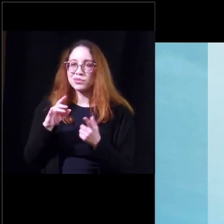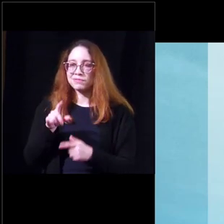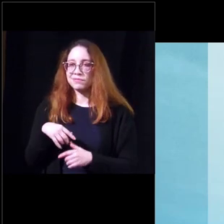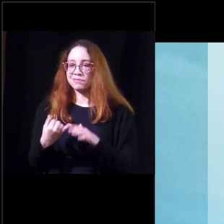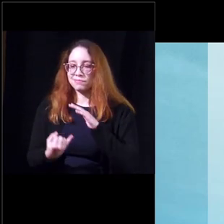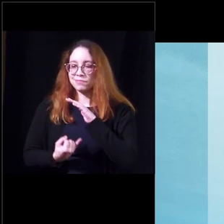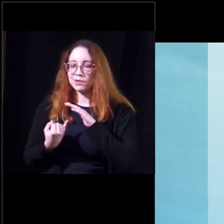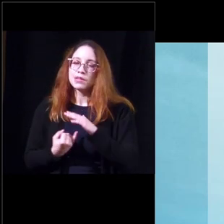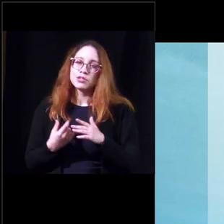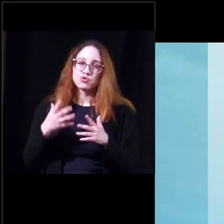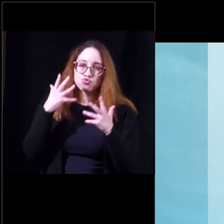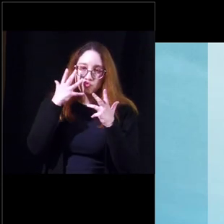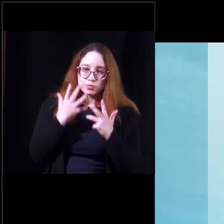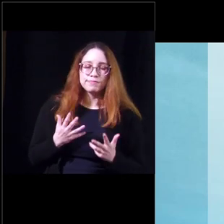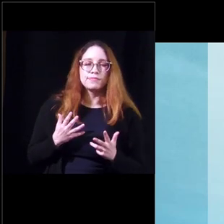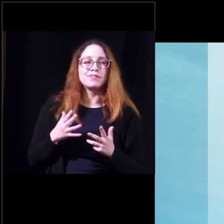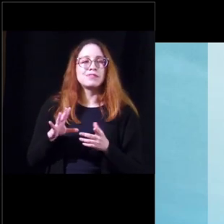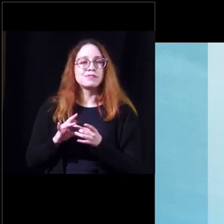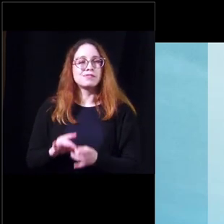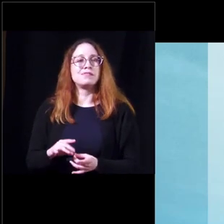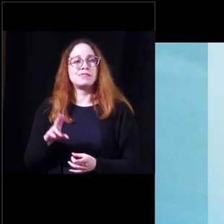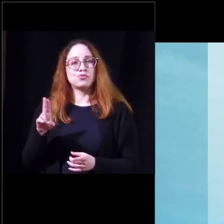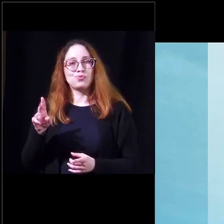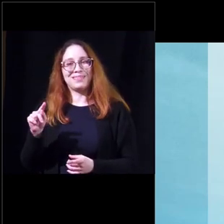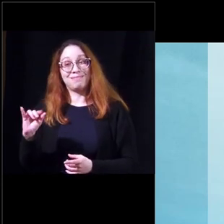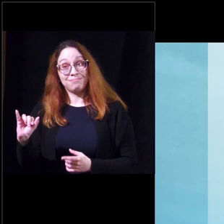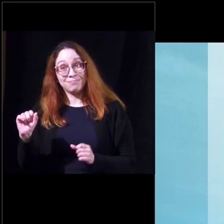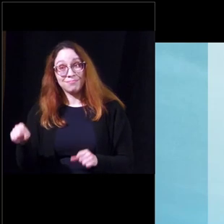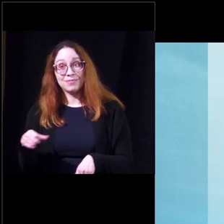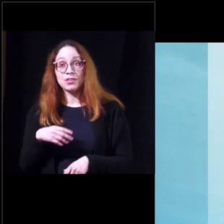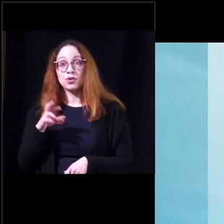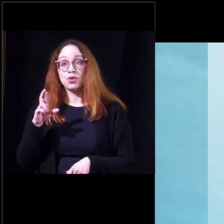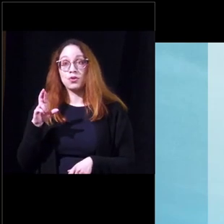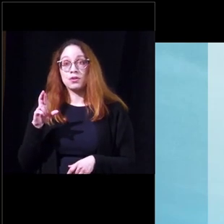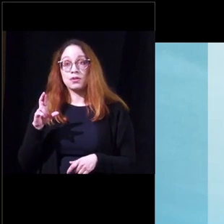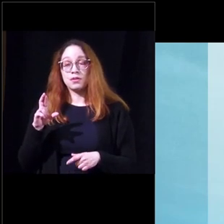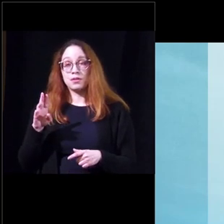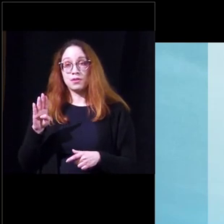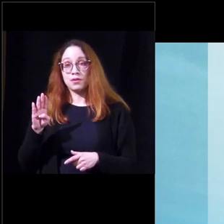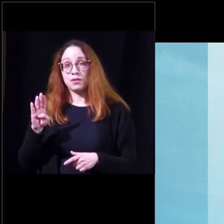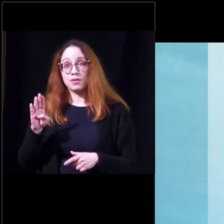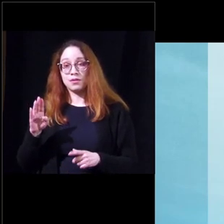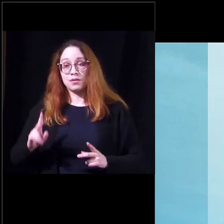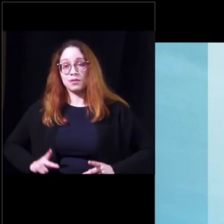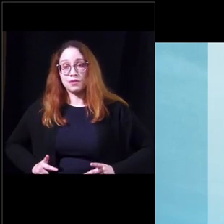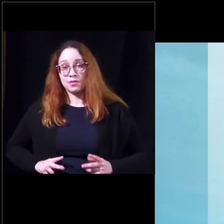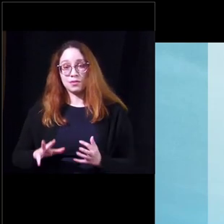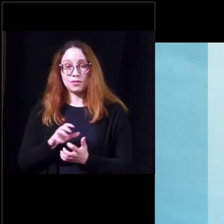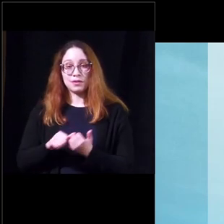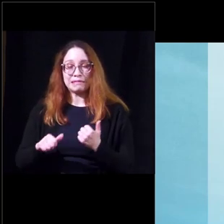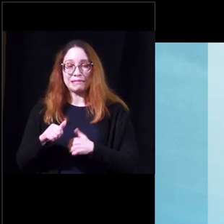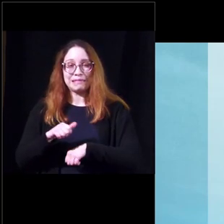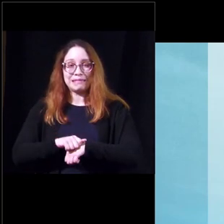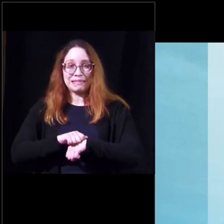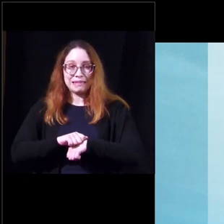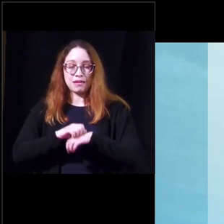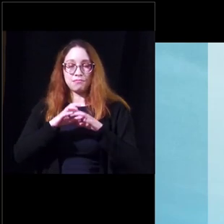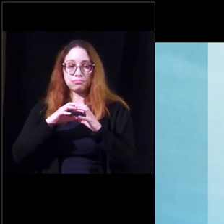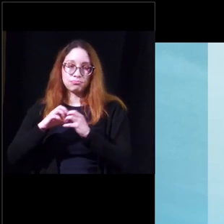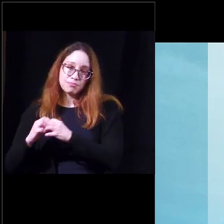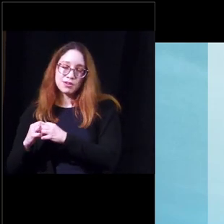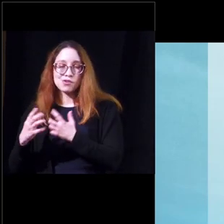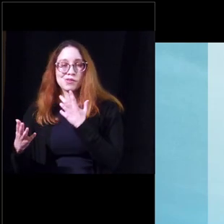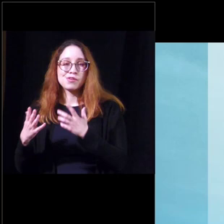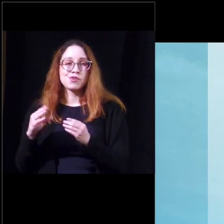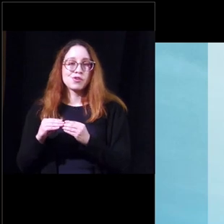and depression it could lead to urinary tract infection renal damage skin breakdown and other complications patients may